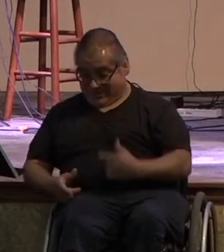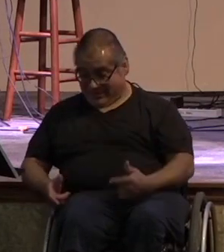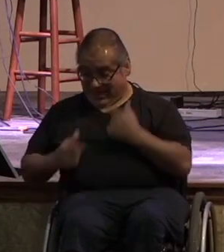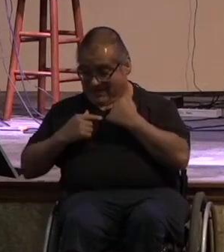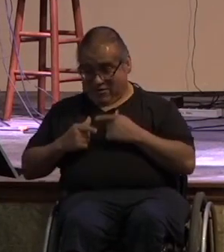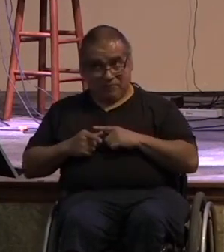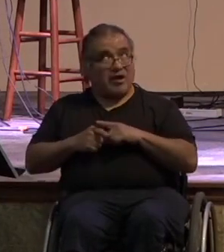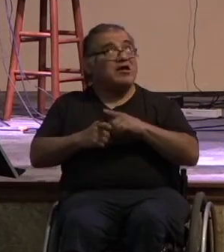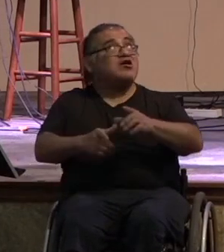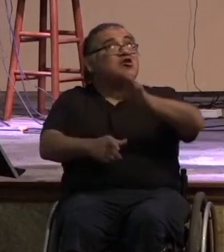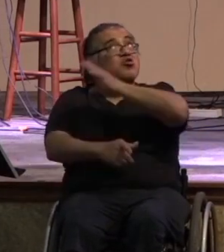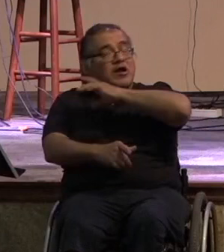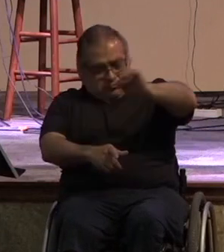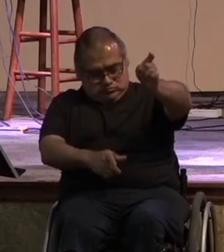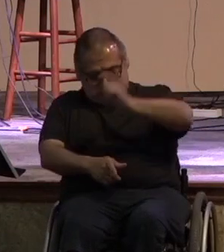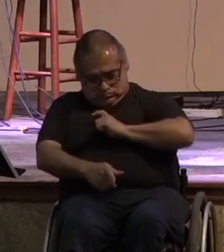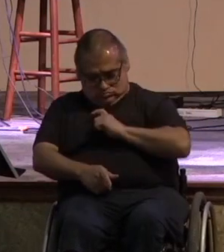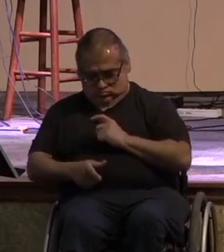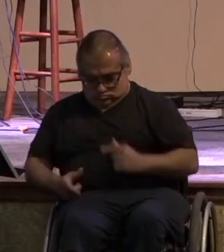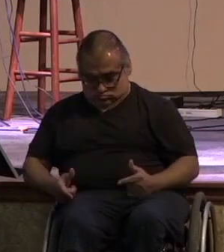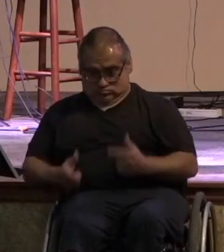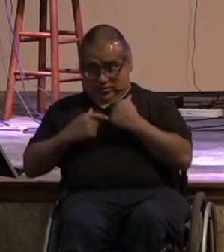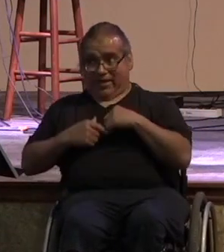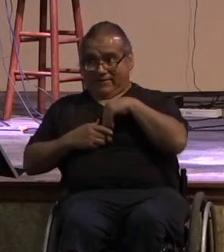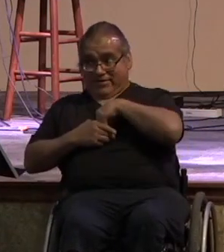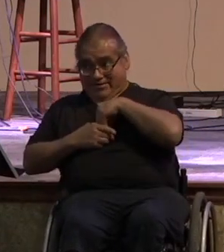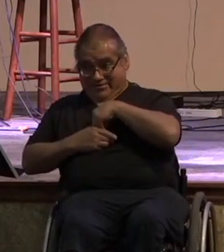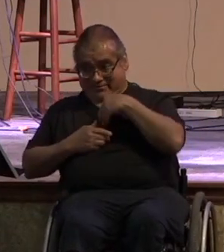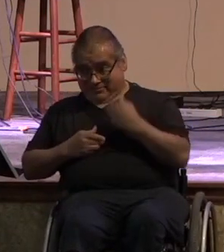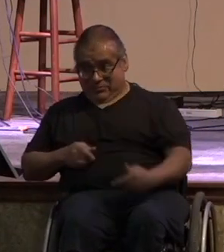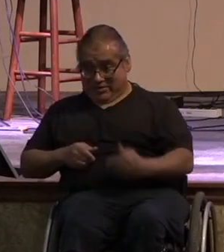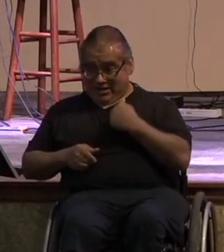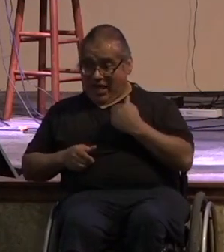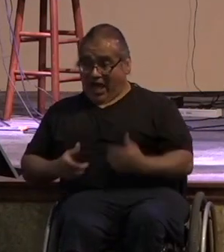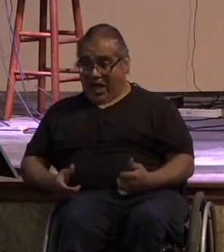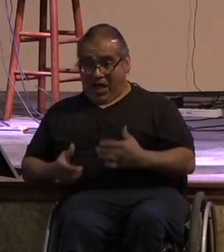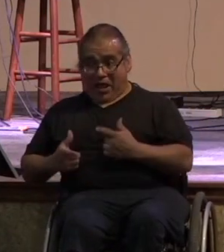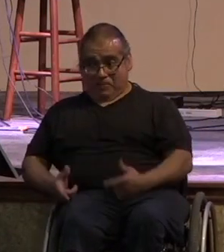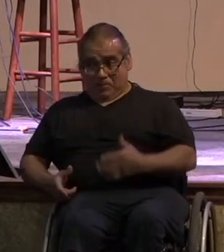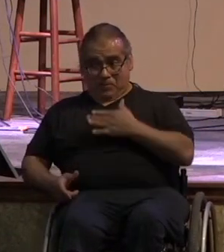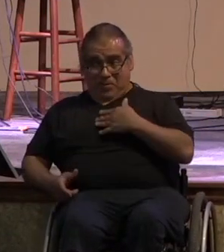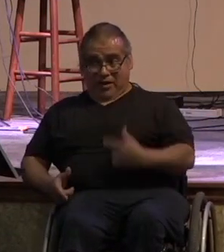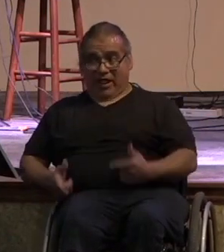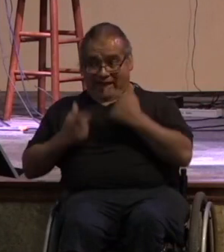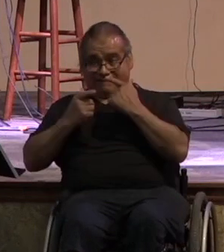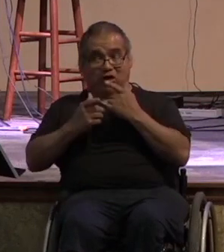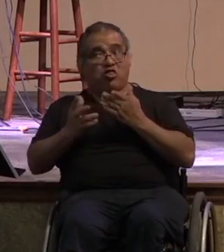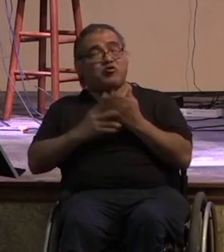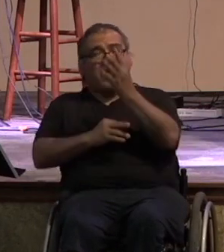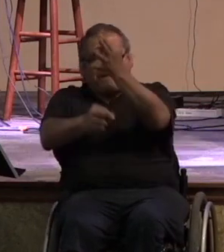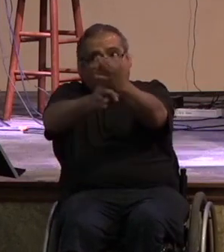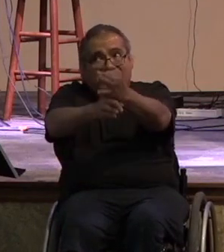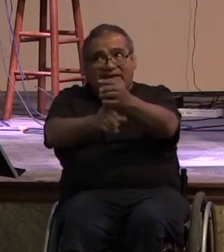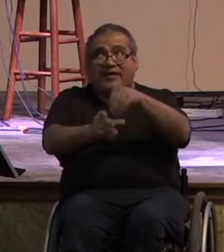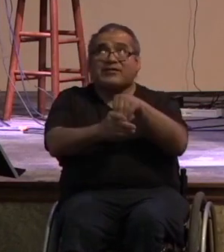but christ who lives in me and the life i now live in the flesh i live by faith in the son of god who loved me